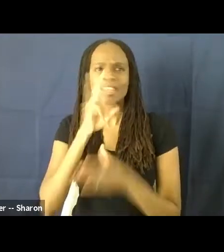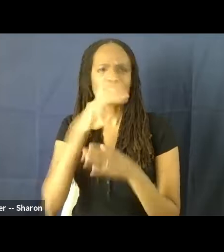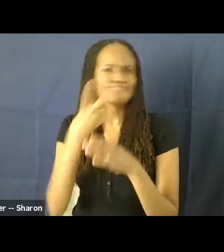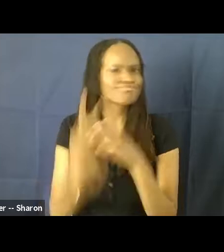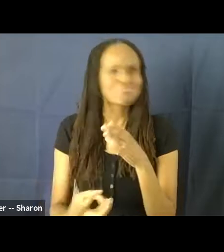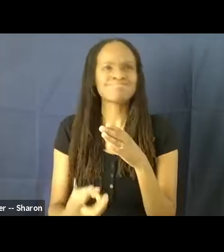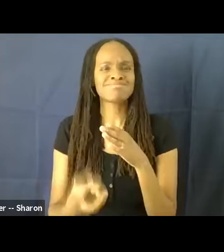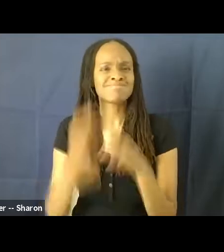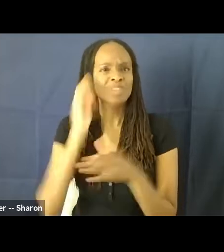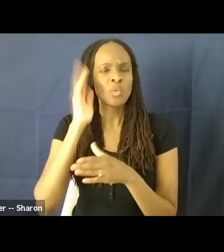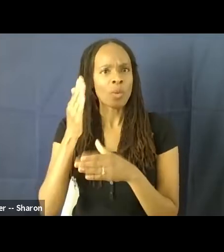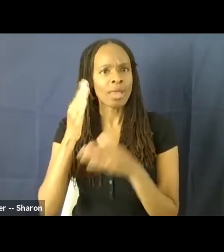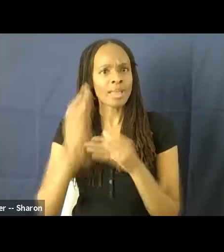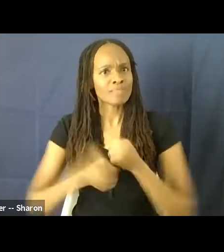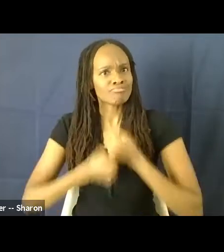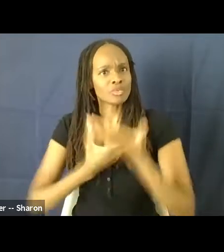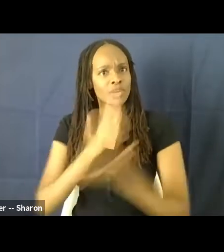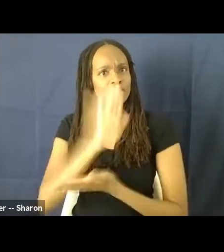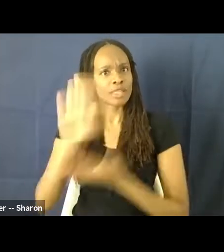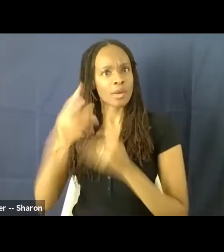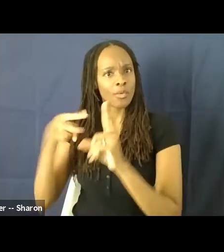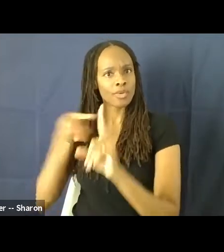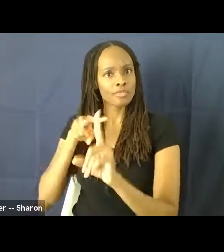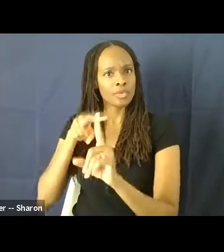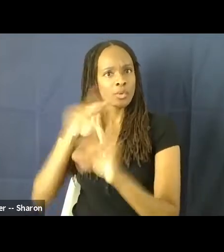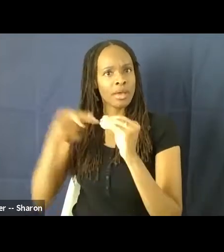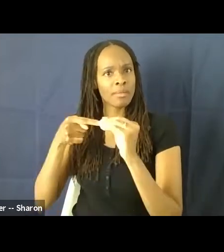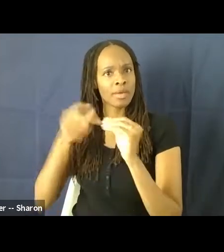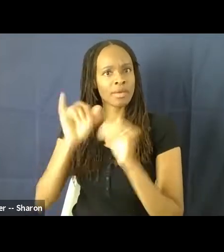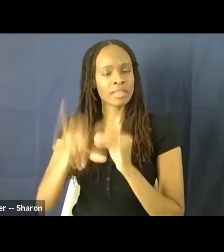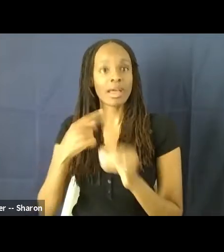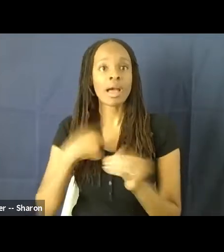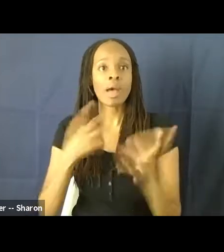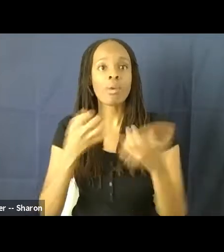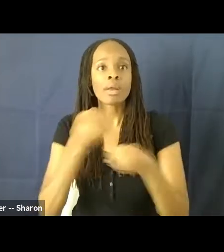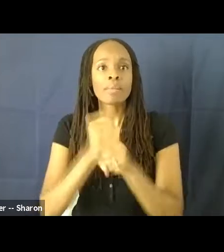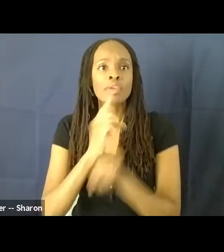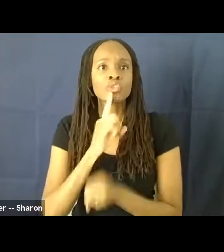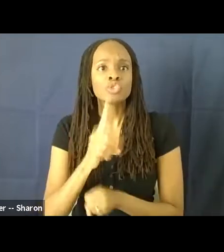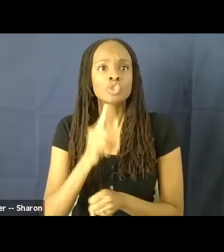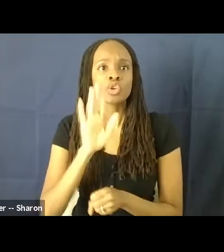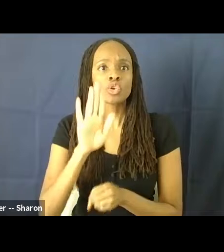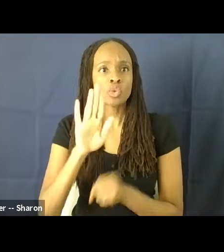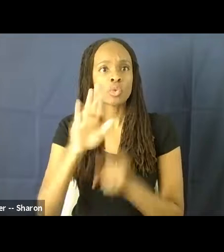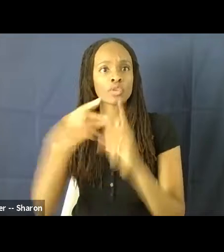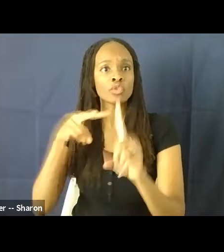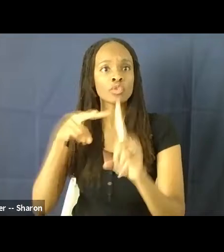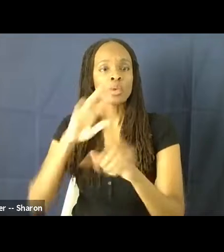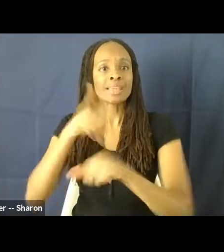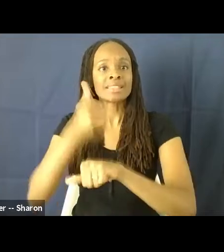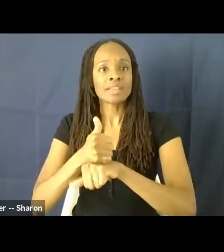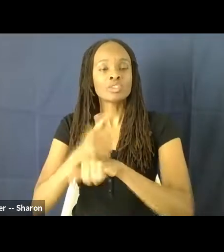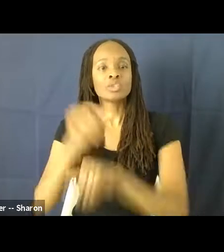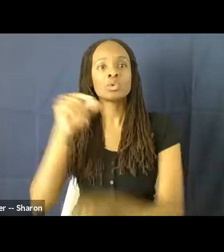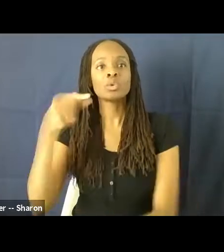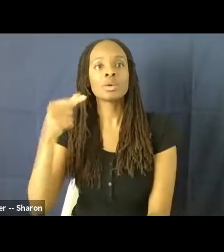give you their point of view on that. So I just want to make sure that you all have your zoom view set to gallery. You can